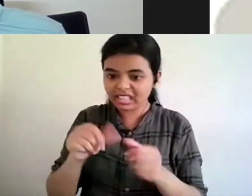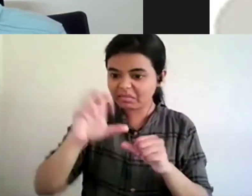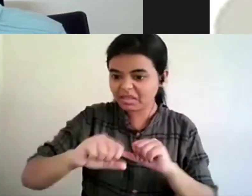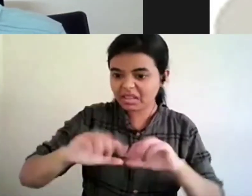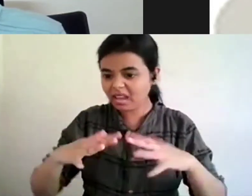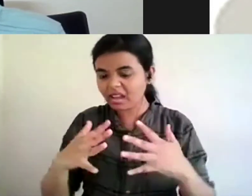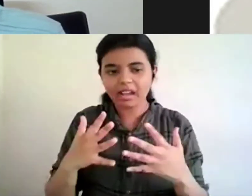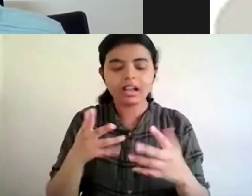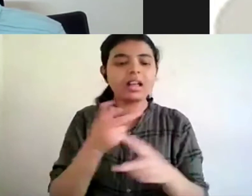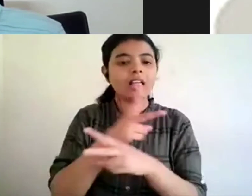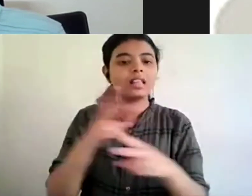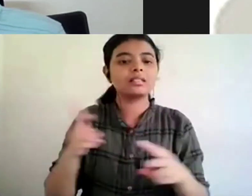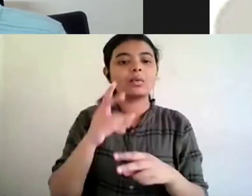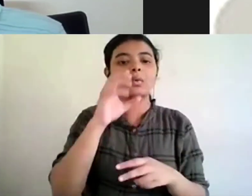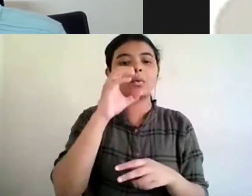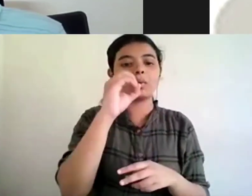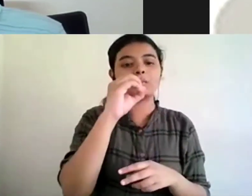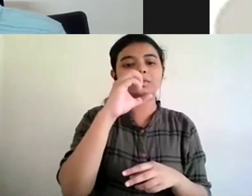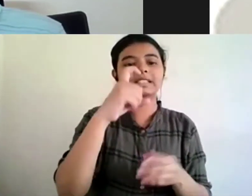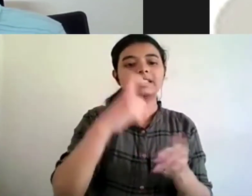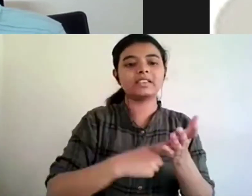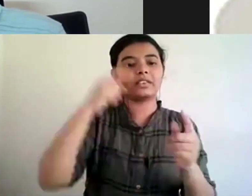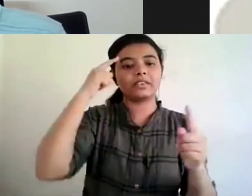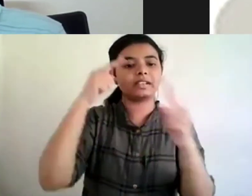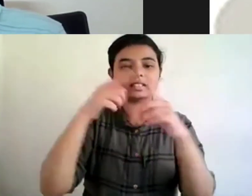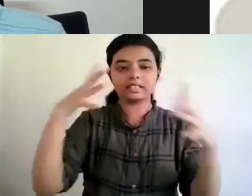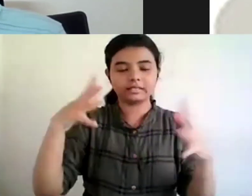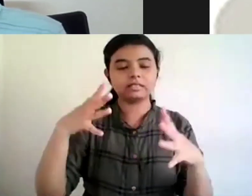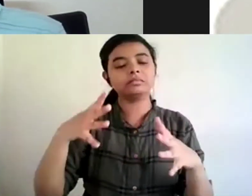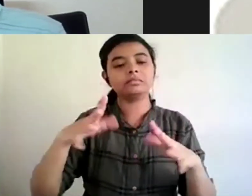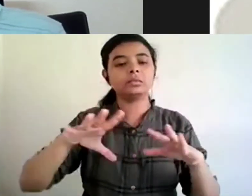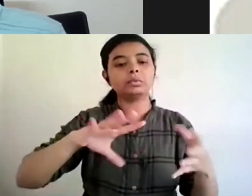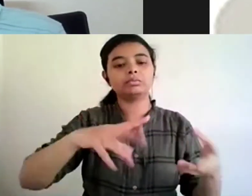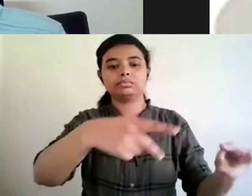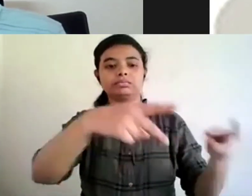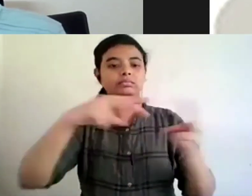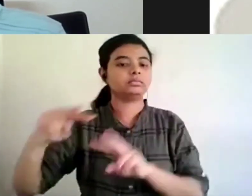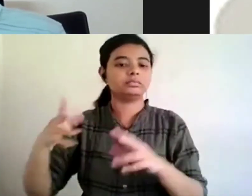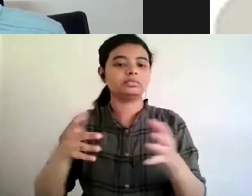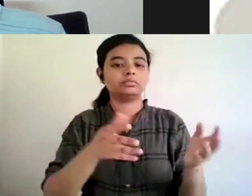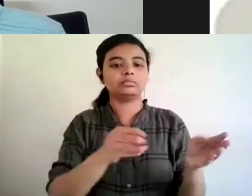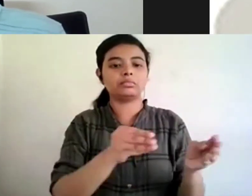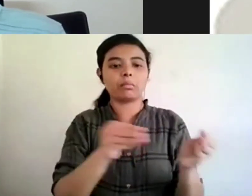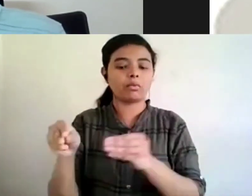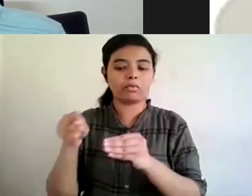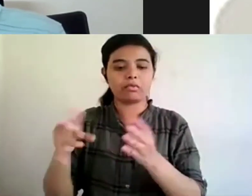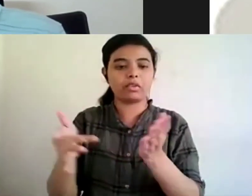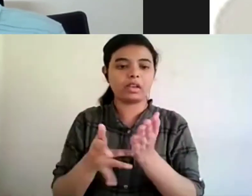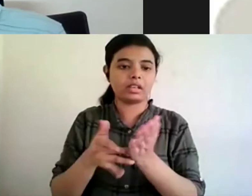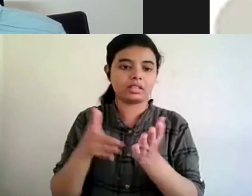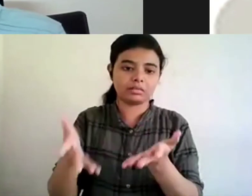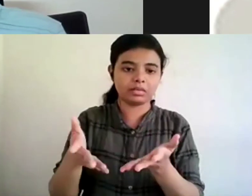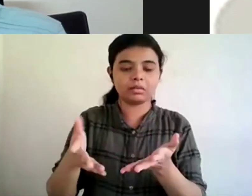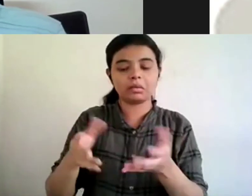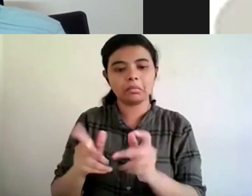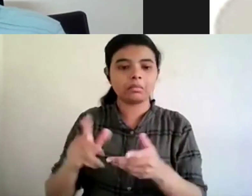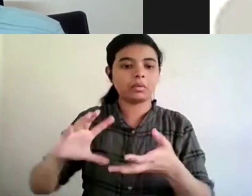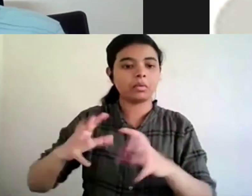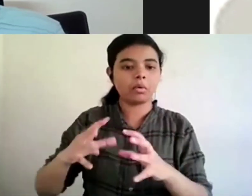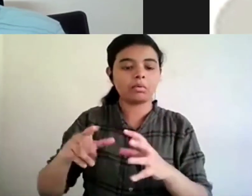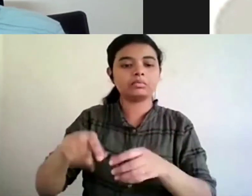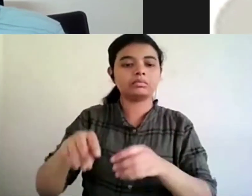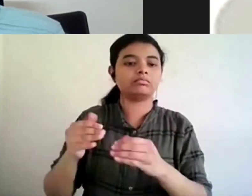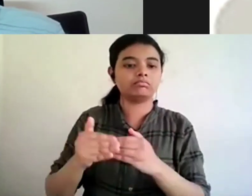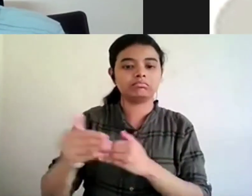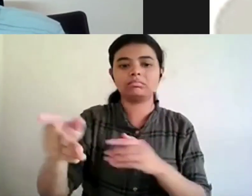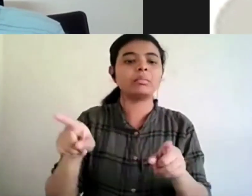because the ocr did not exist so they were only putting digital image on on such things but that's the